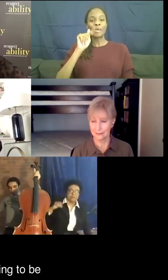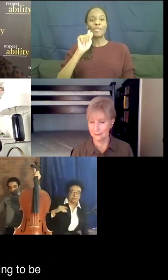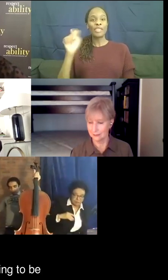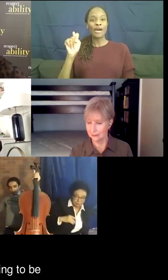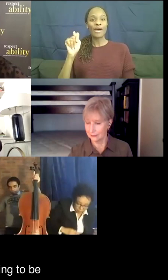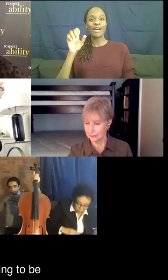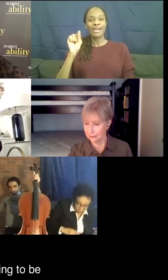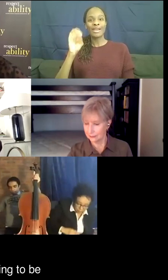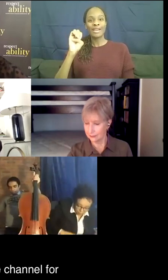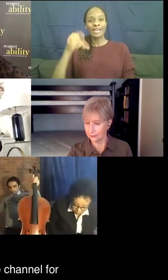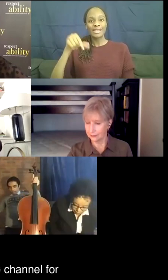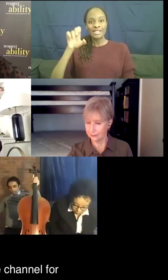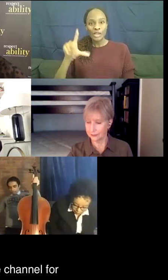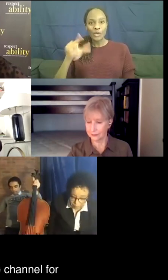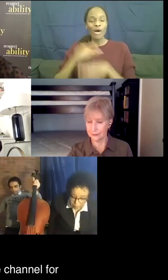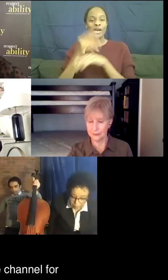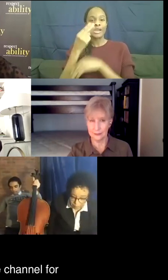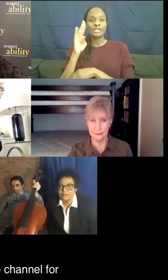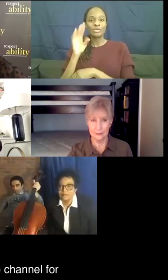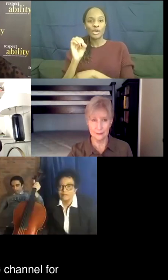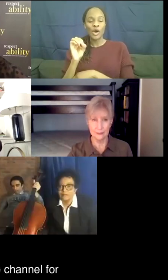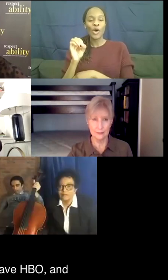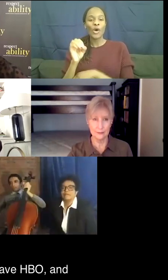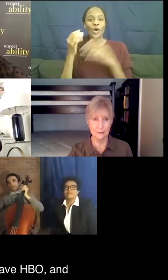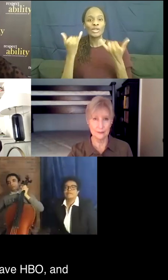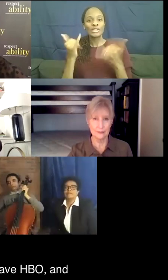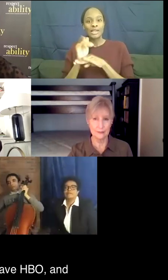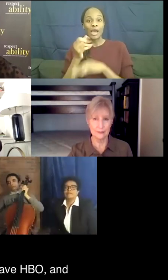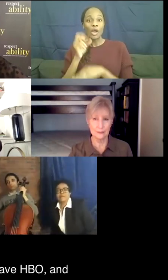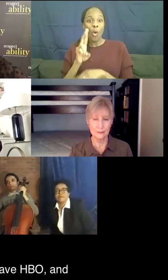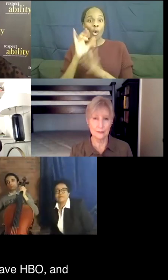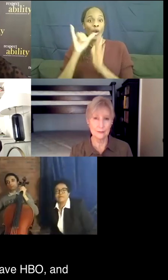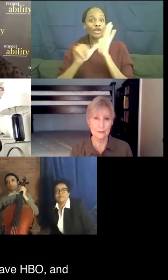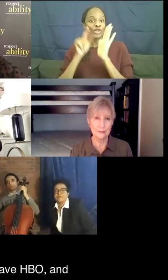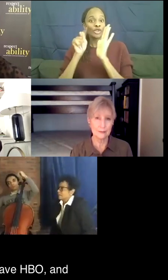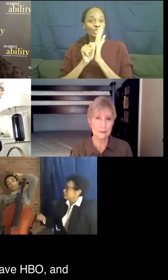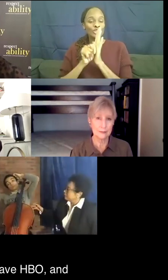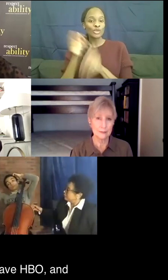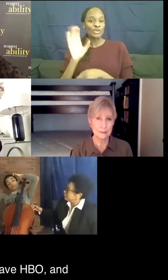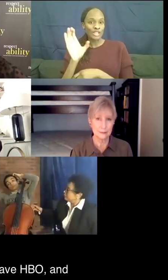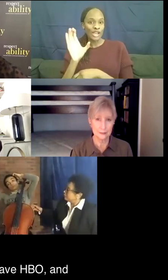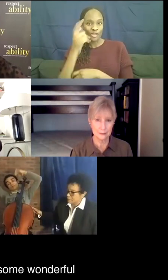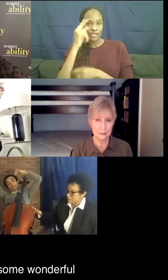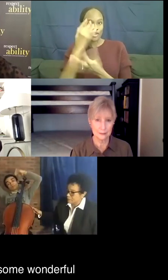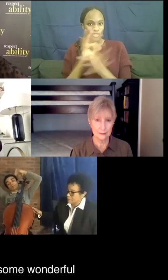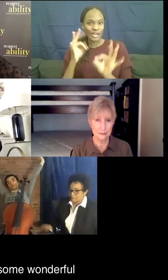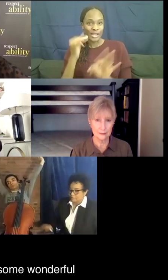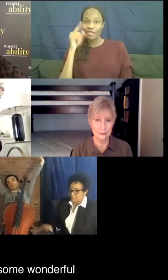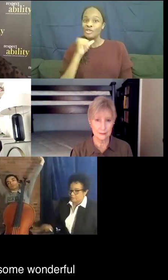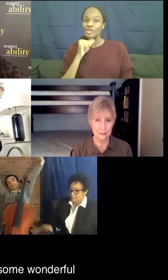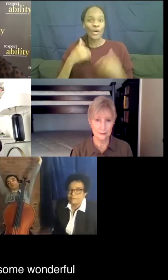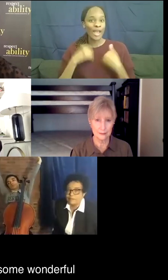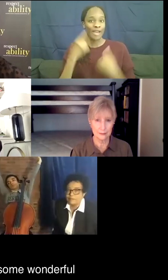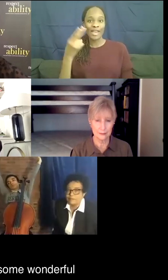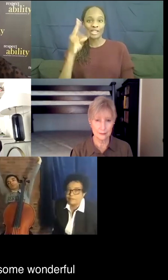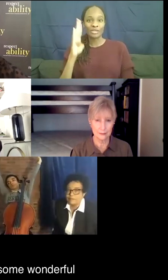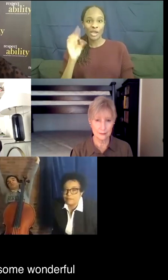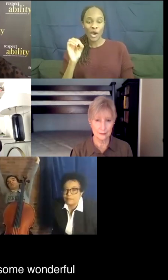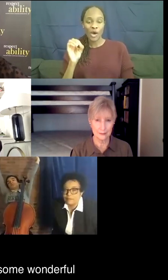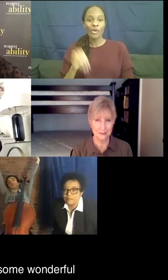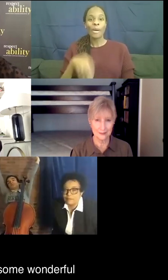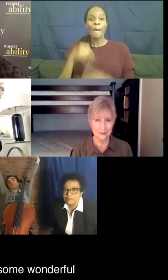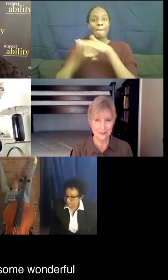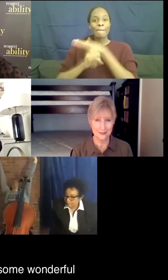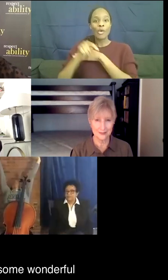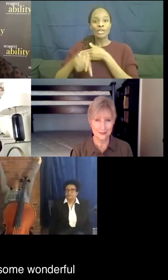tonight, but it's also going to be available on their YouTube channel for free, for those of you who don't have HBO. And Born This Way, Moving